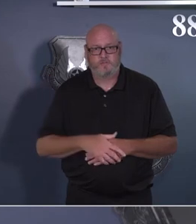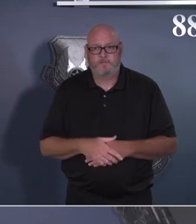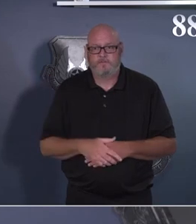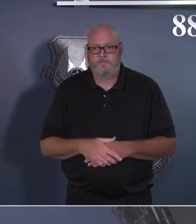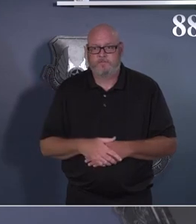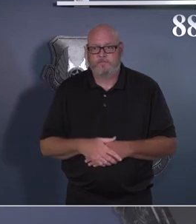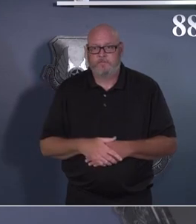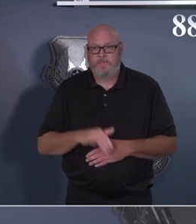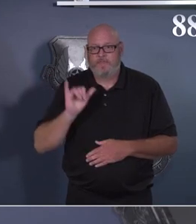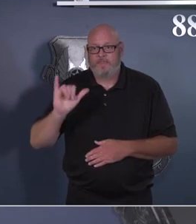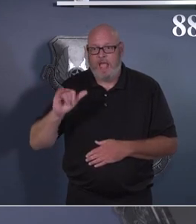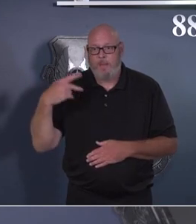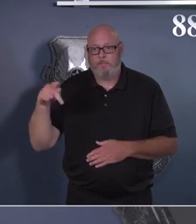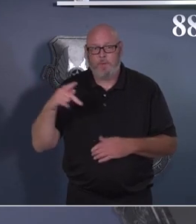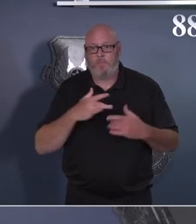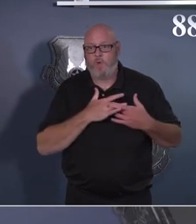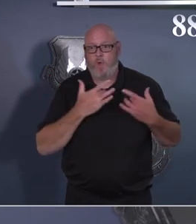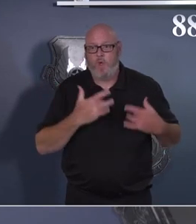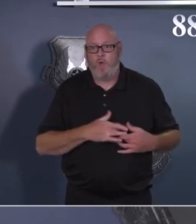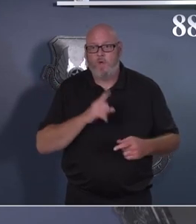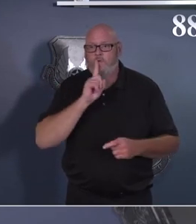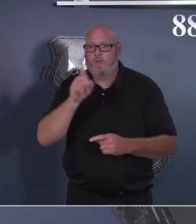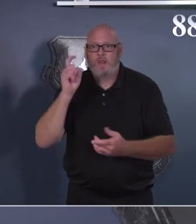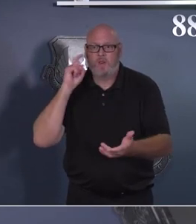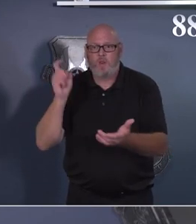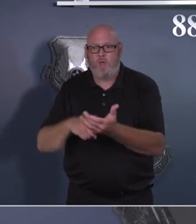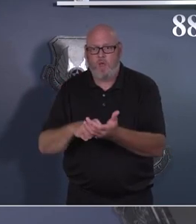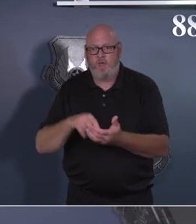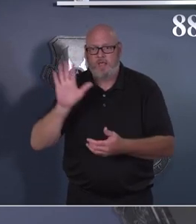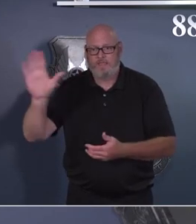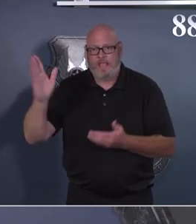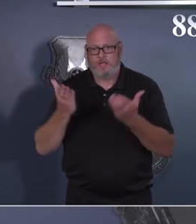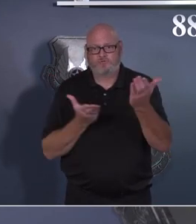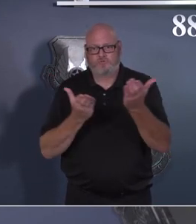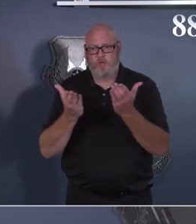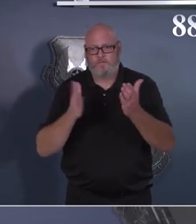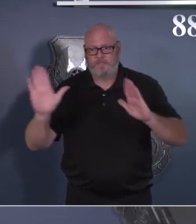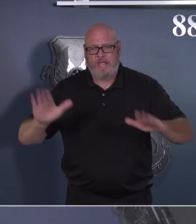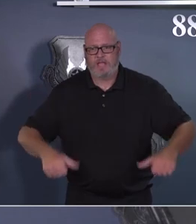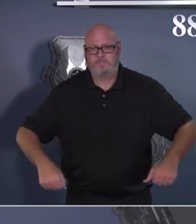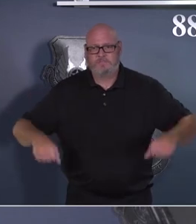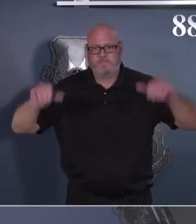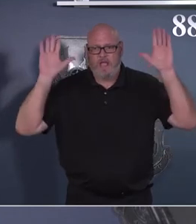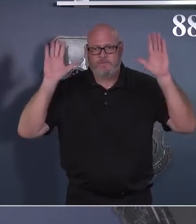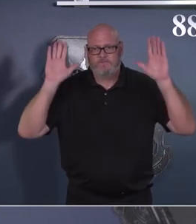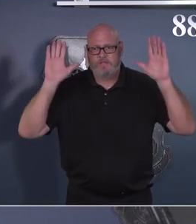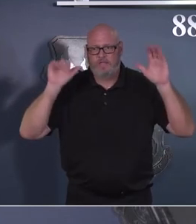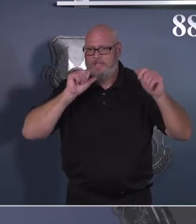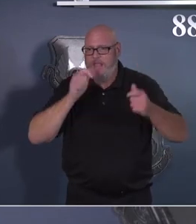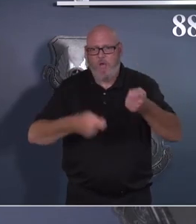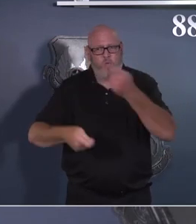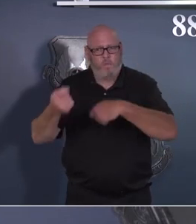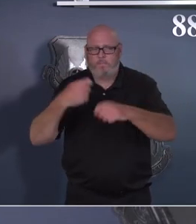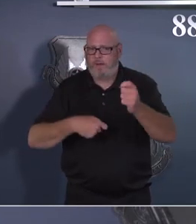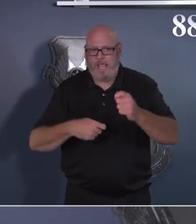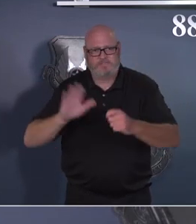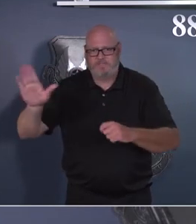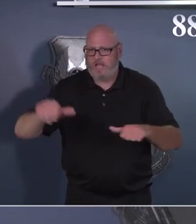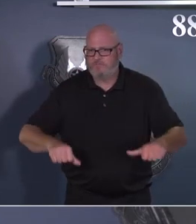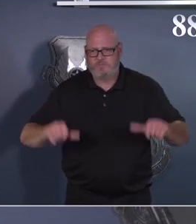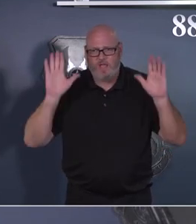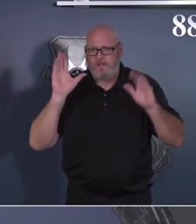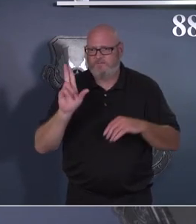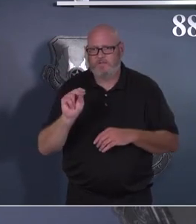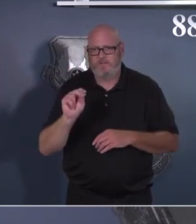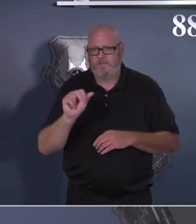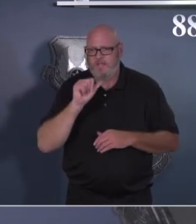acknowledgement to their service and sacrifice, but doesn't make up for what they give their country. And so keep those folks who have been recognized